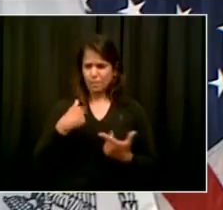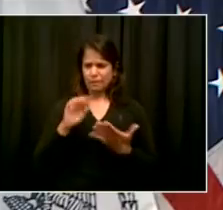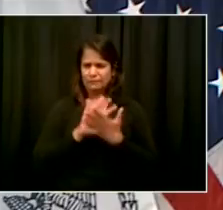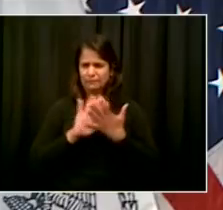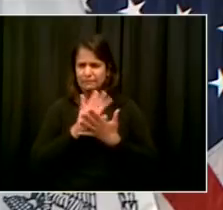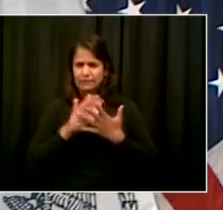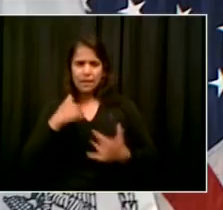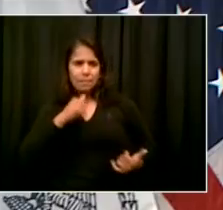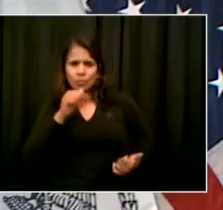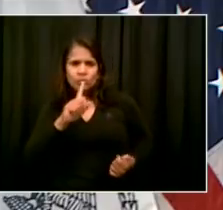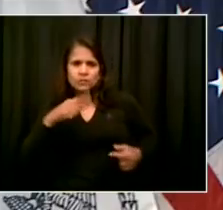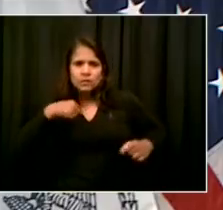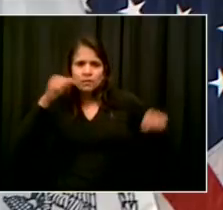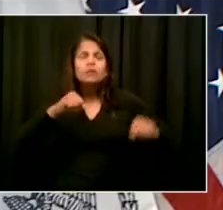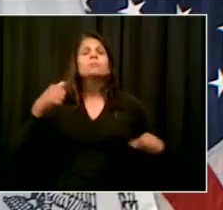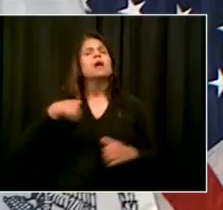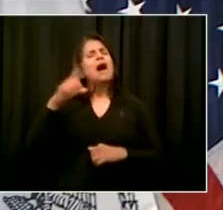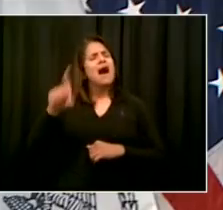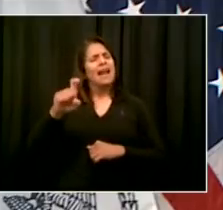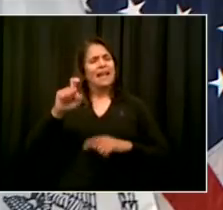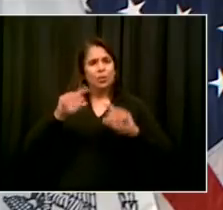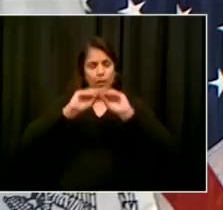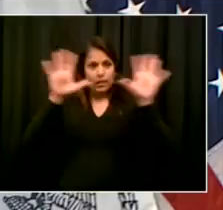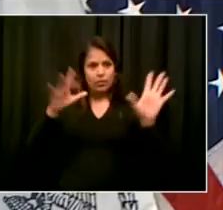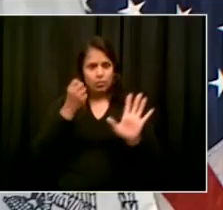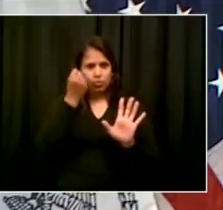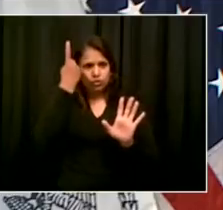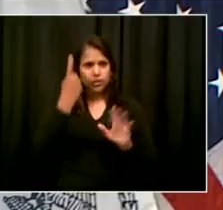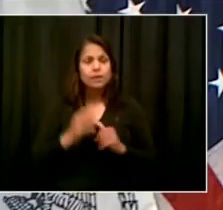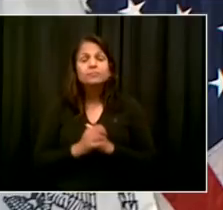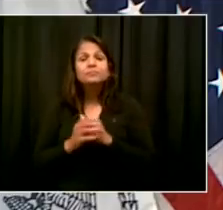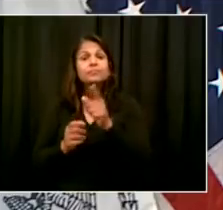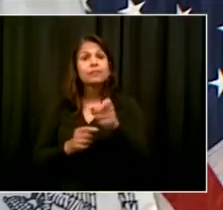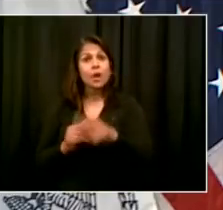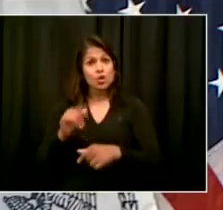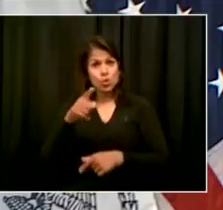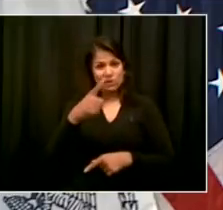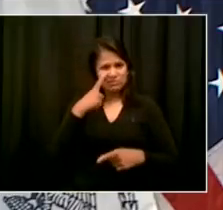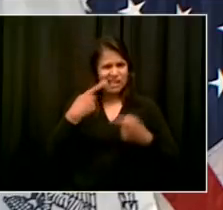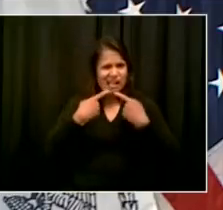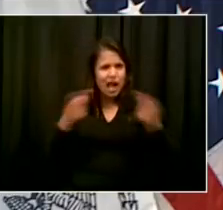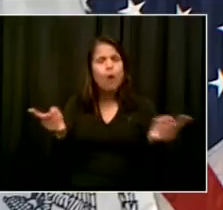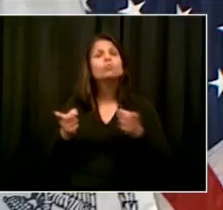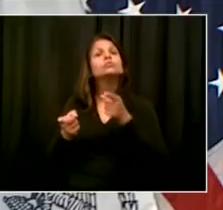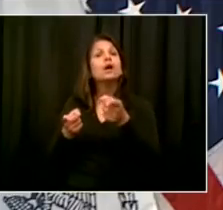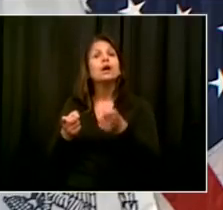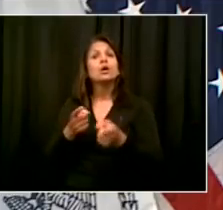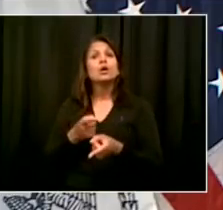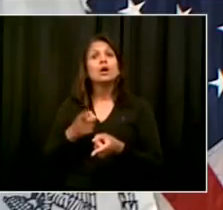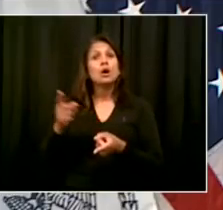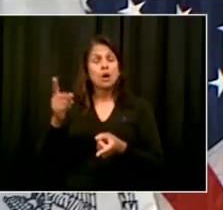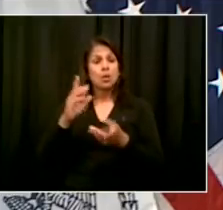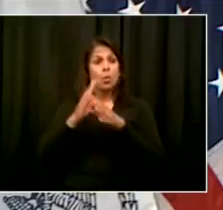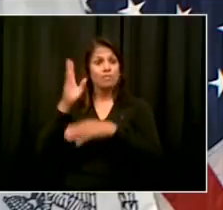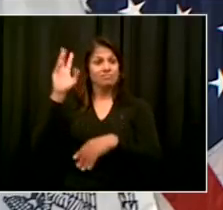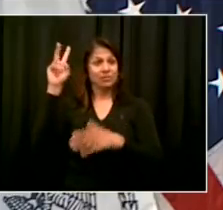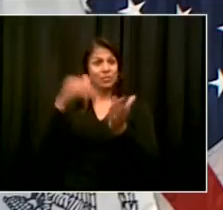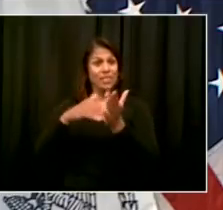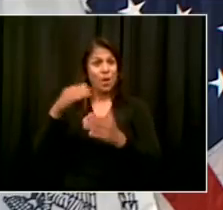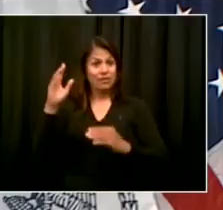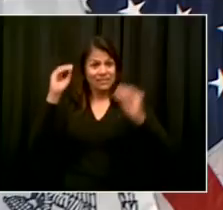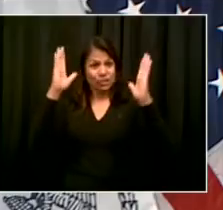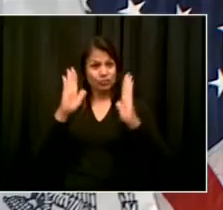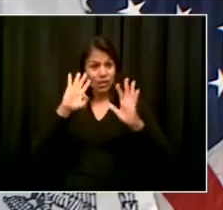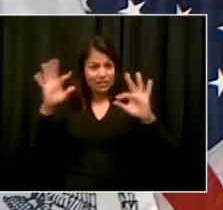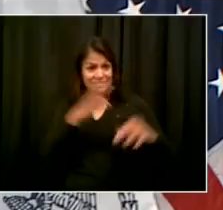coming from. What roles had they been filling up to this point, and why